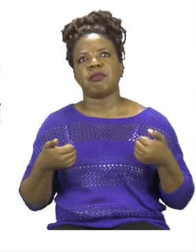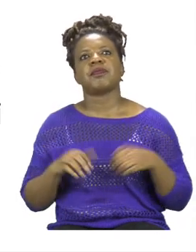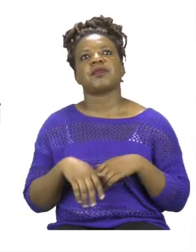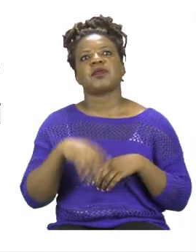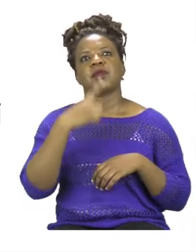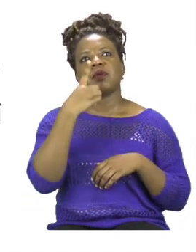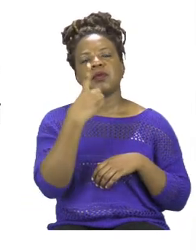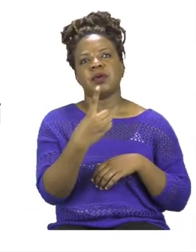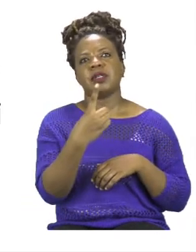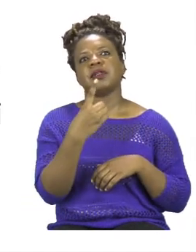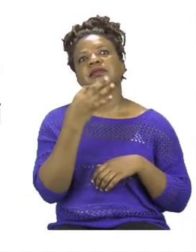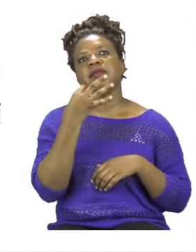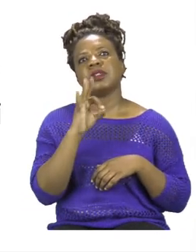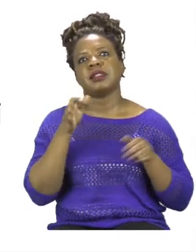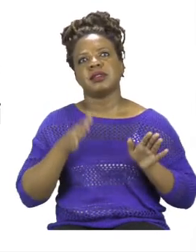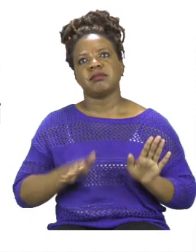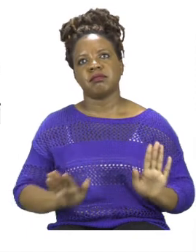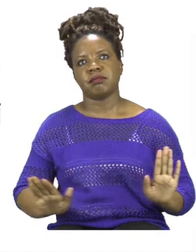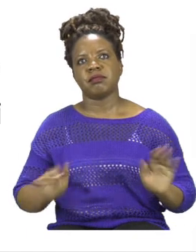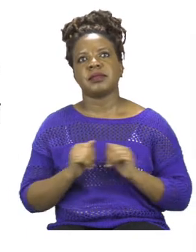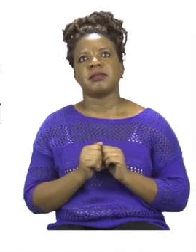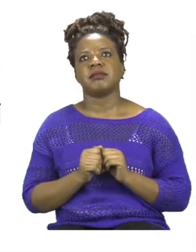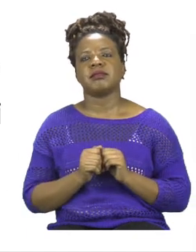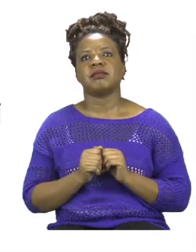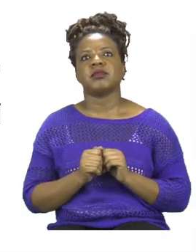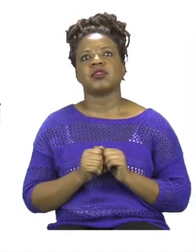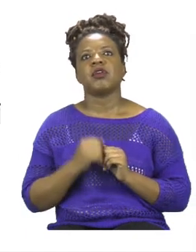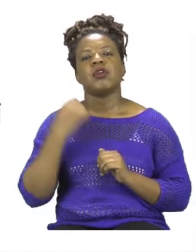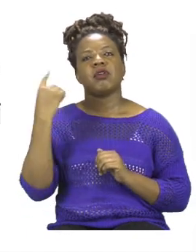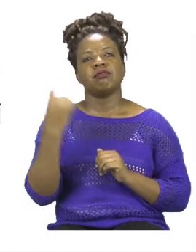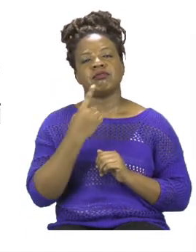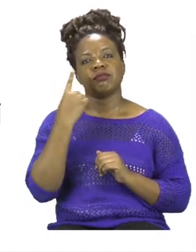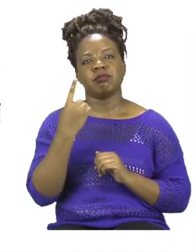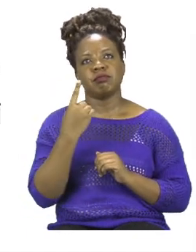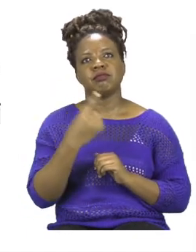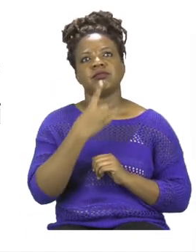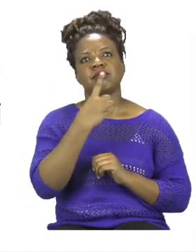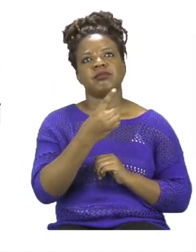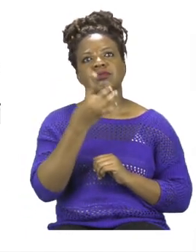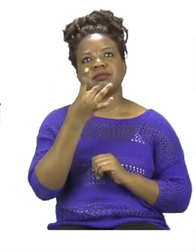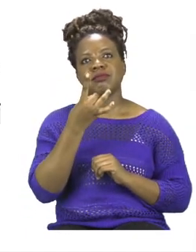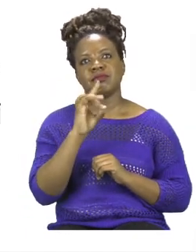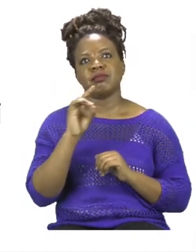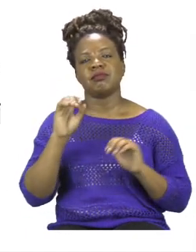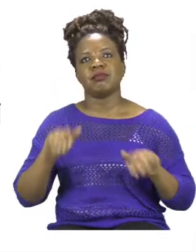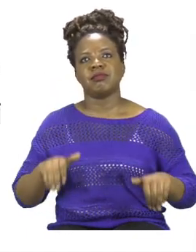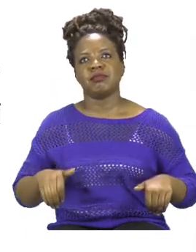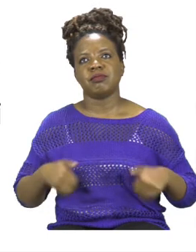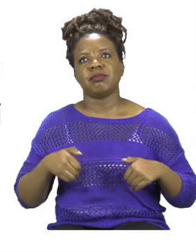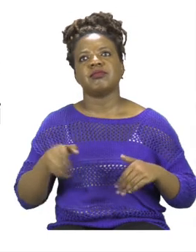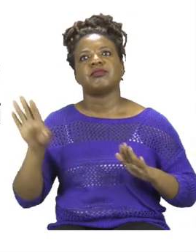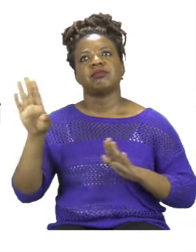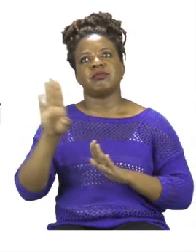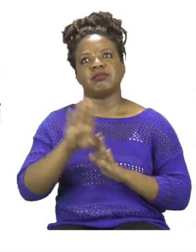up at the party. How many children were at the party. Now